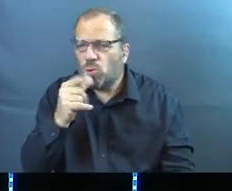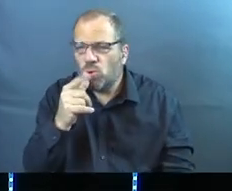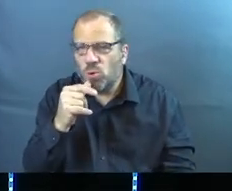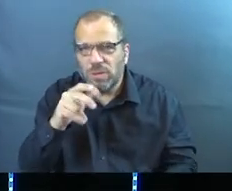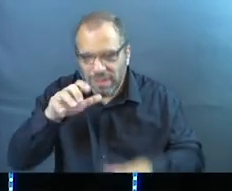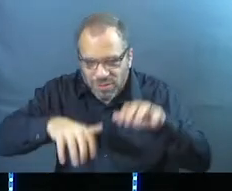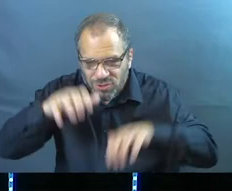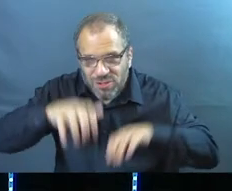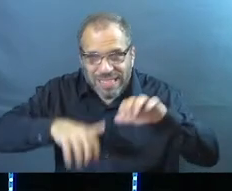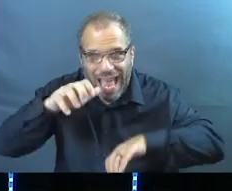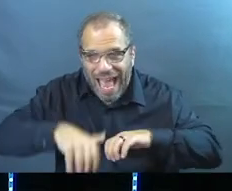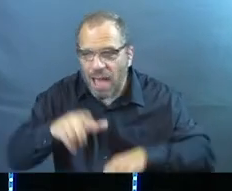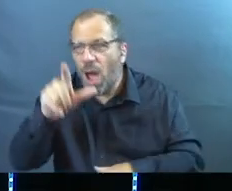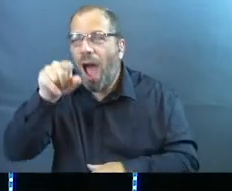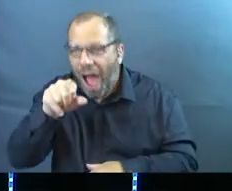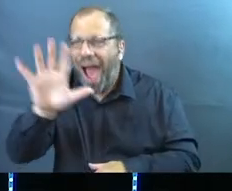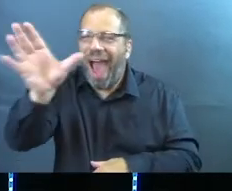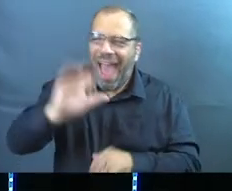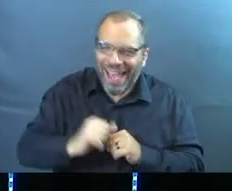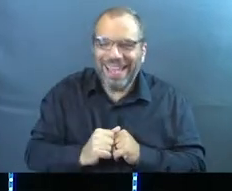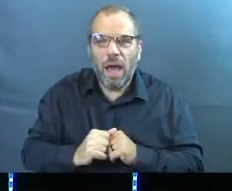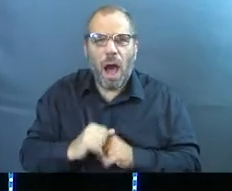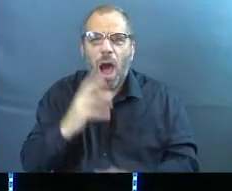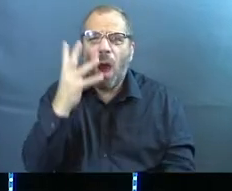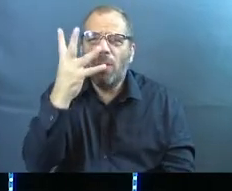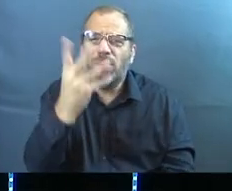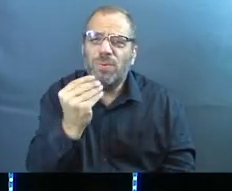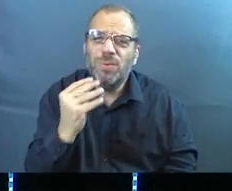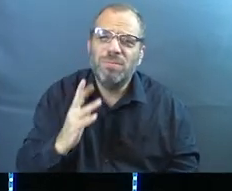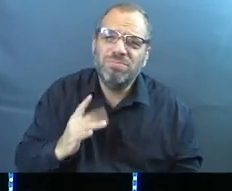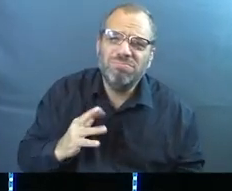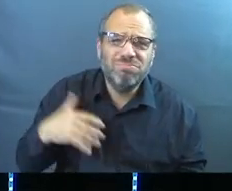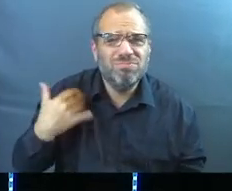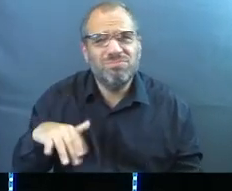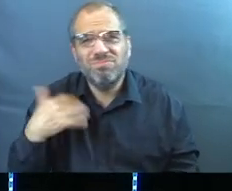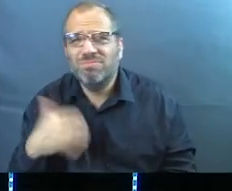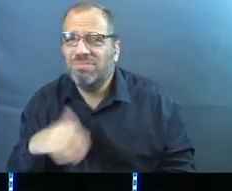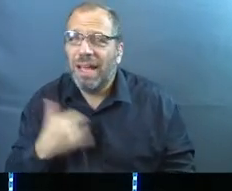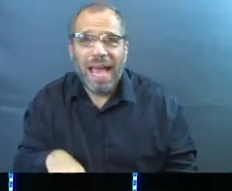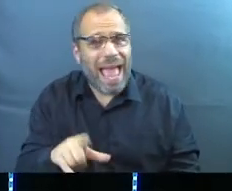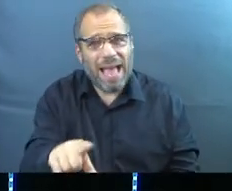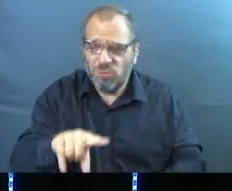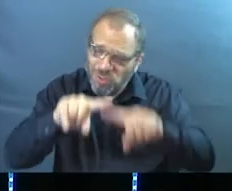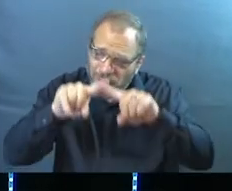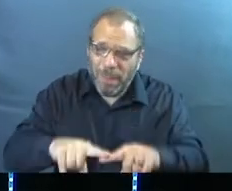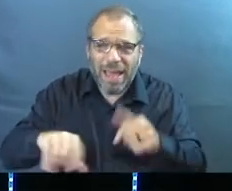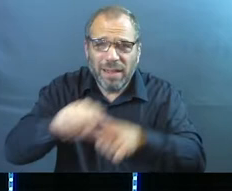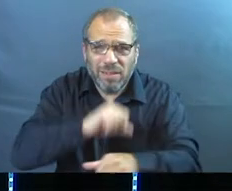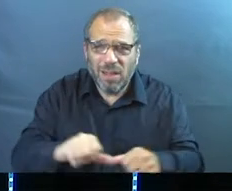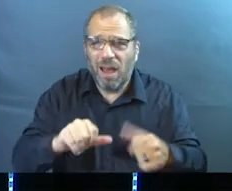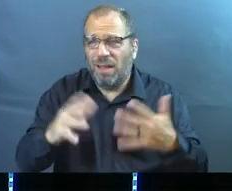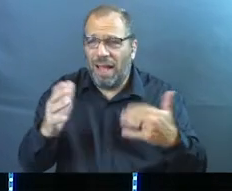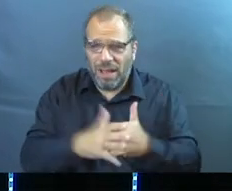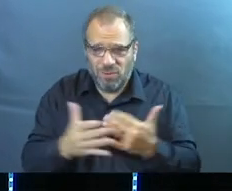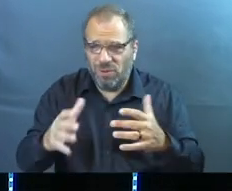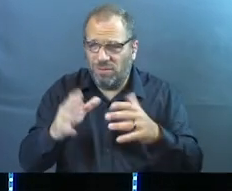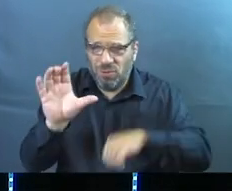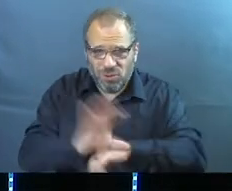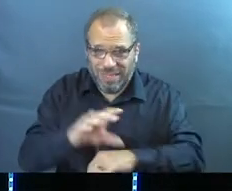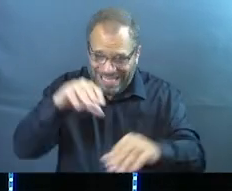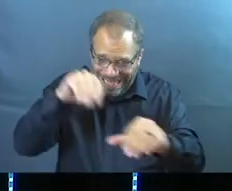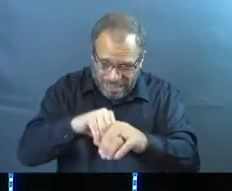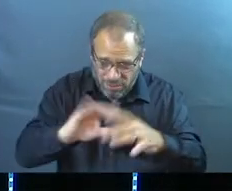who's still out there and who's connecting in. And it's a beautiful thing and it's wonderful. And you guys are depending on each other and you're bringing the church